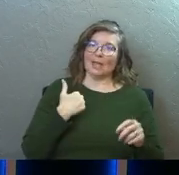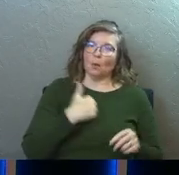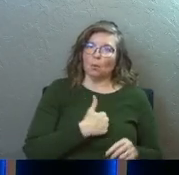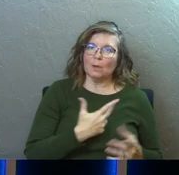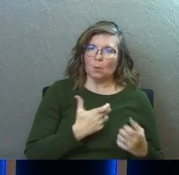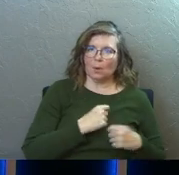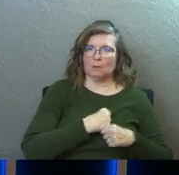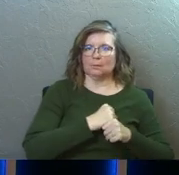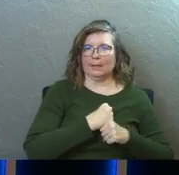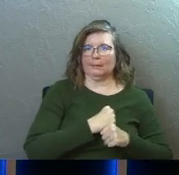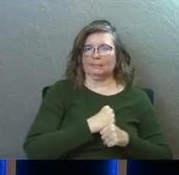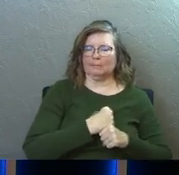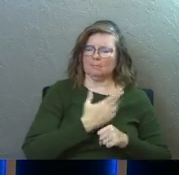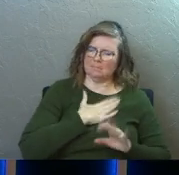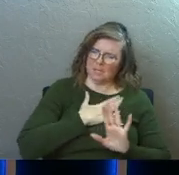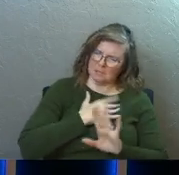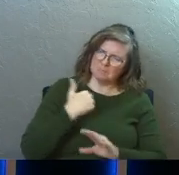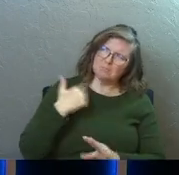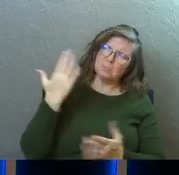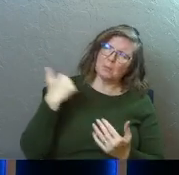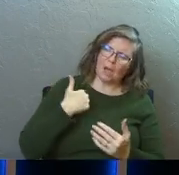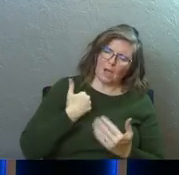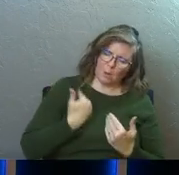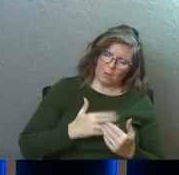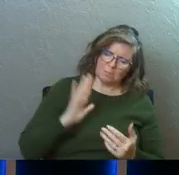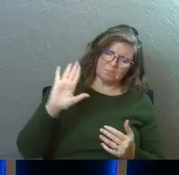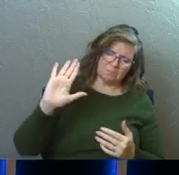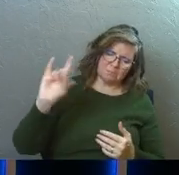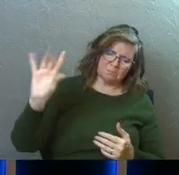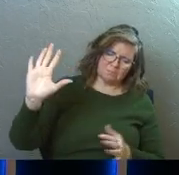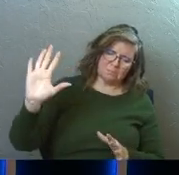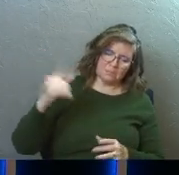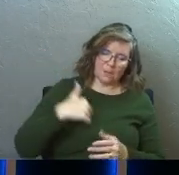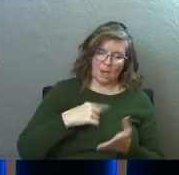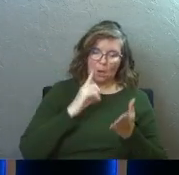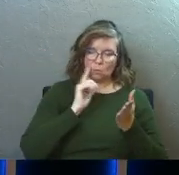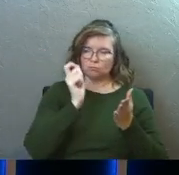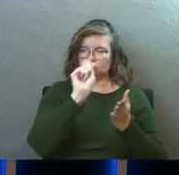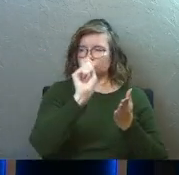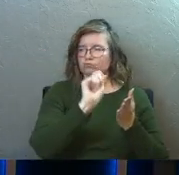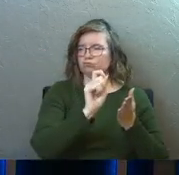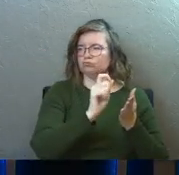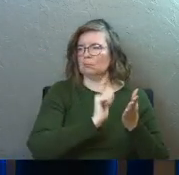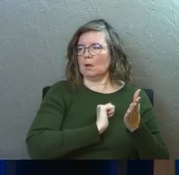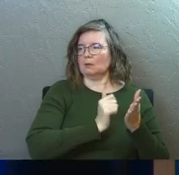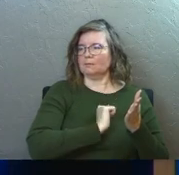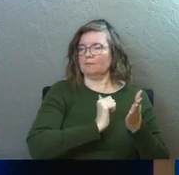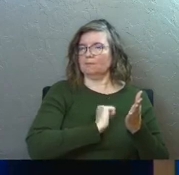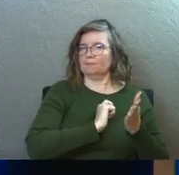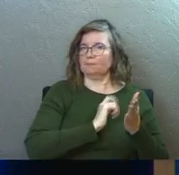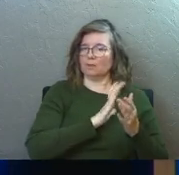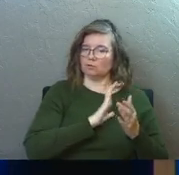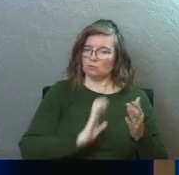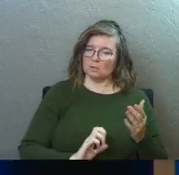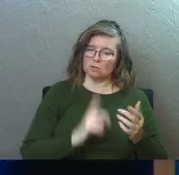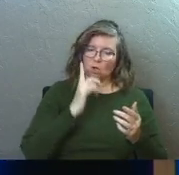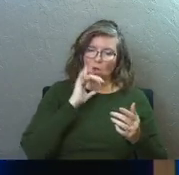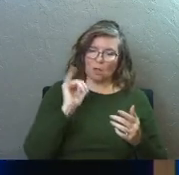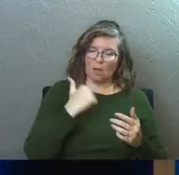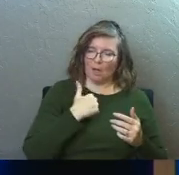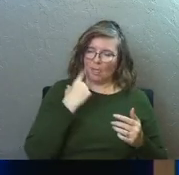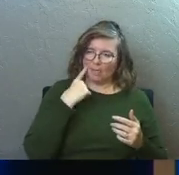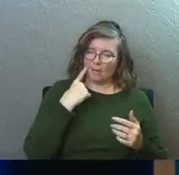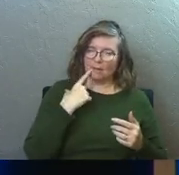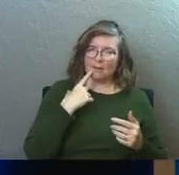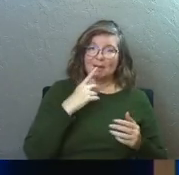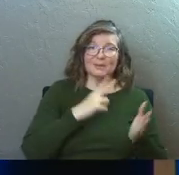we want to build. I want to do all the right things in God's perspective in his eyes. I want to check the boxes as the Christian that God has called me to be. The truth is